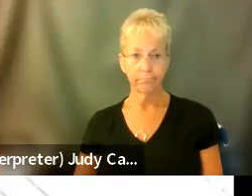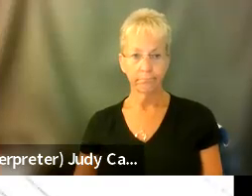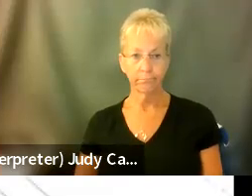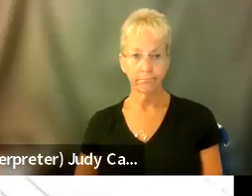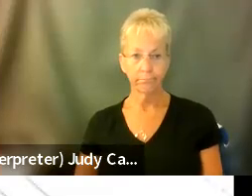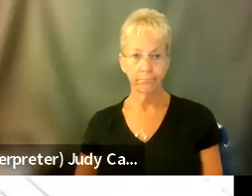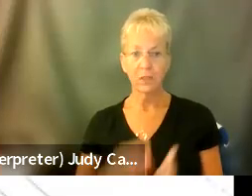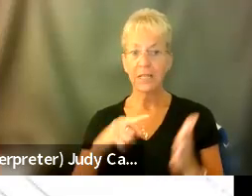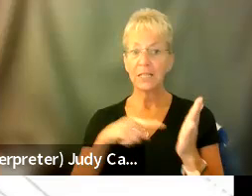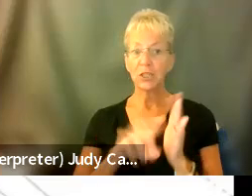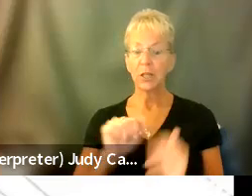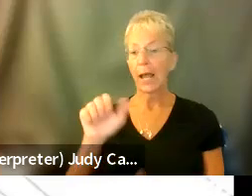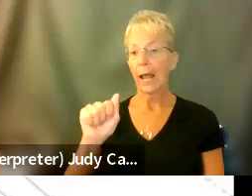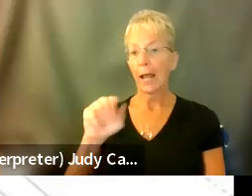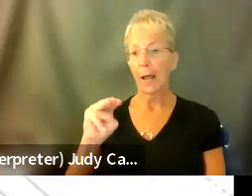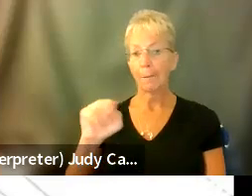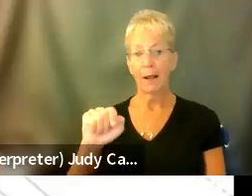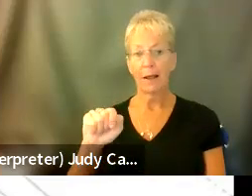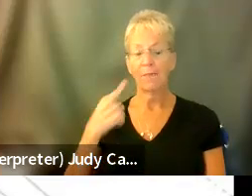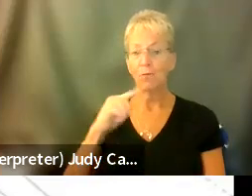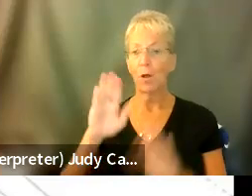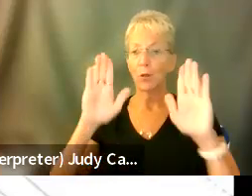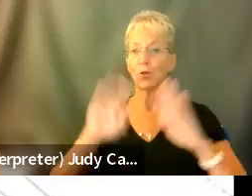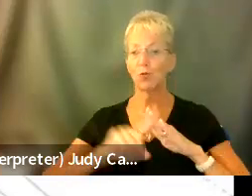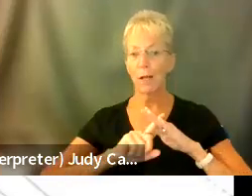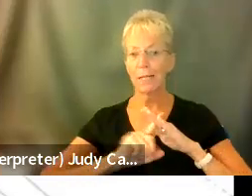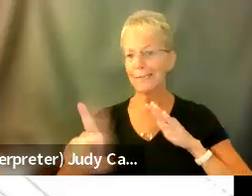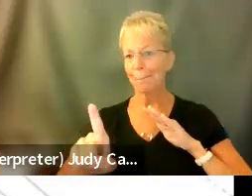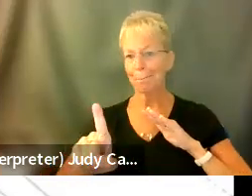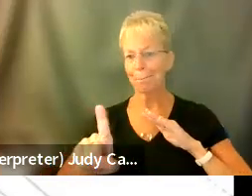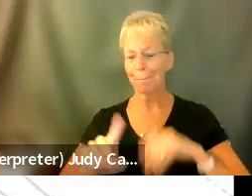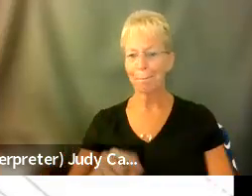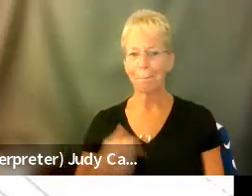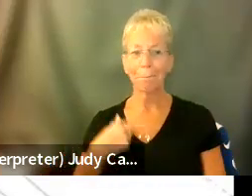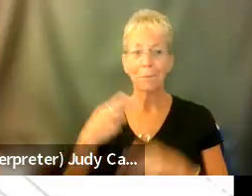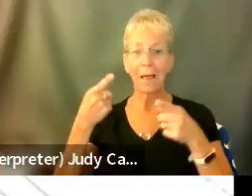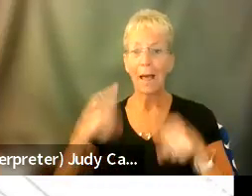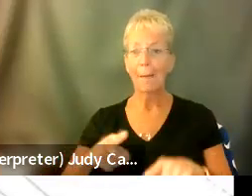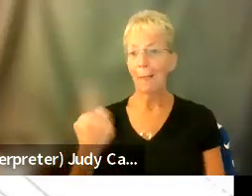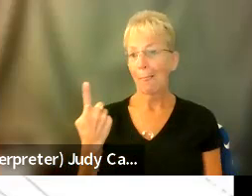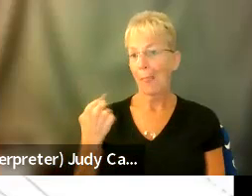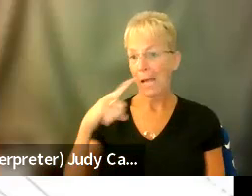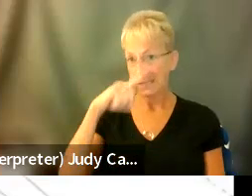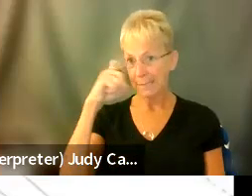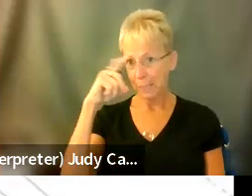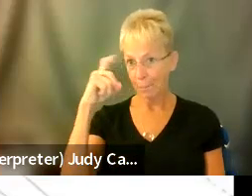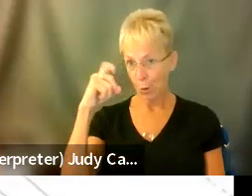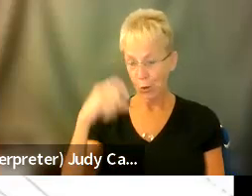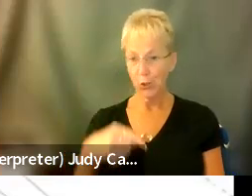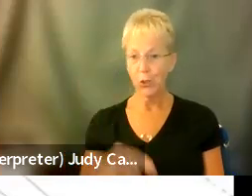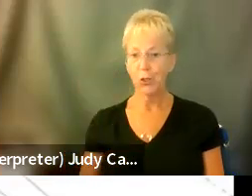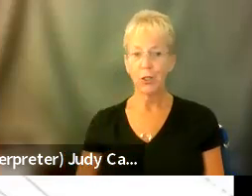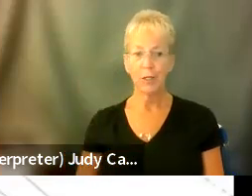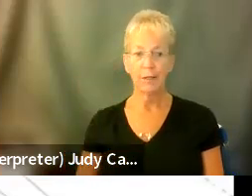Checking out AMA or the great escape, as I like to call it. This happened last summer. I was in a,